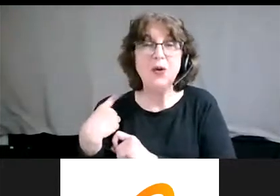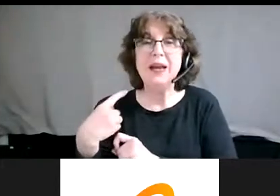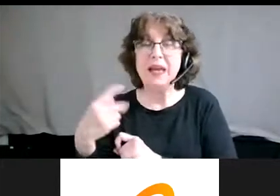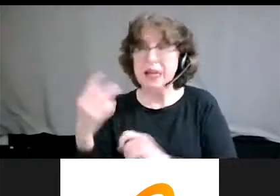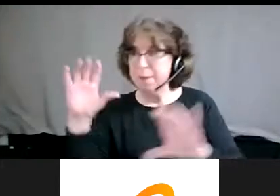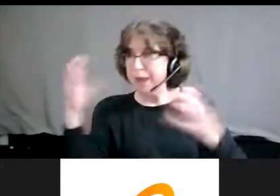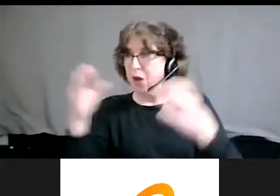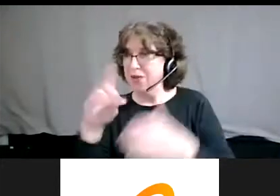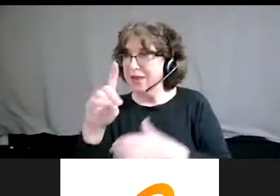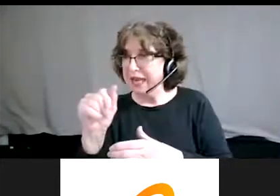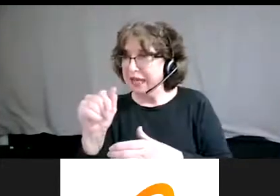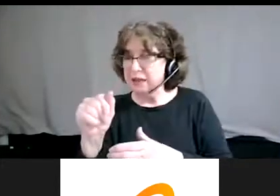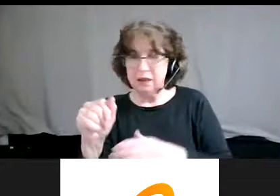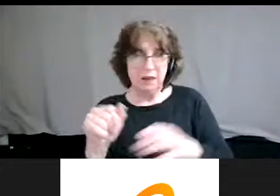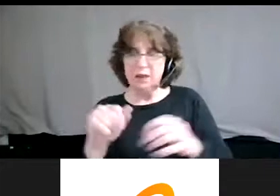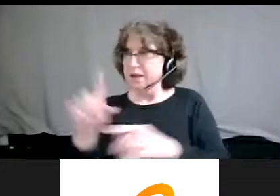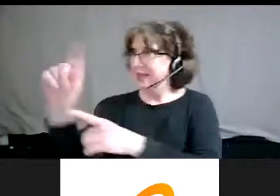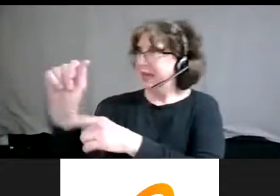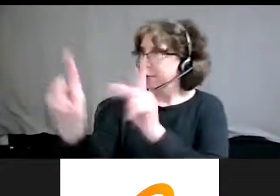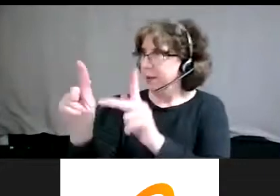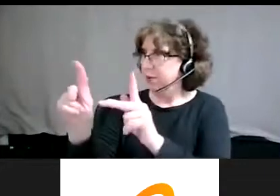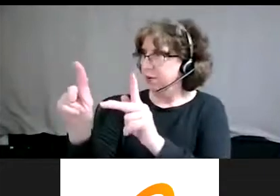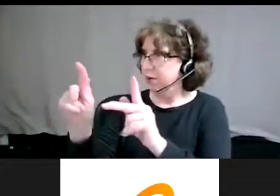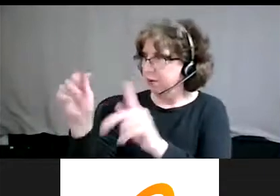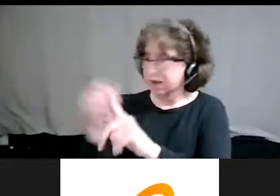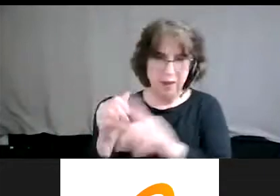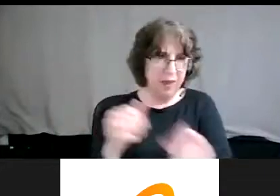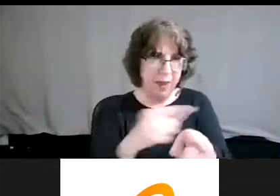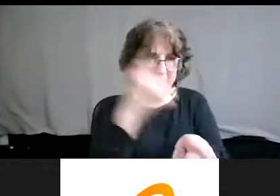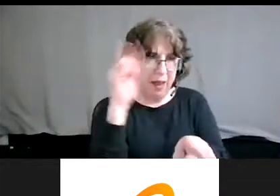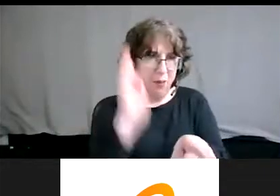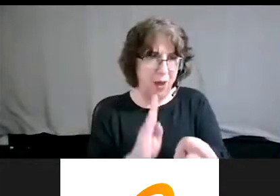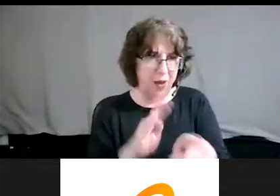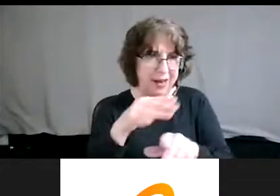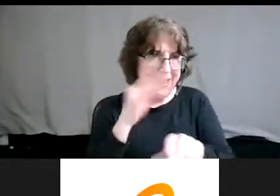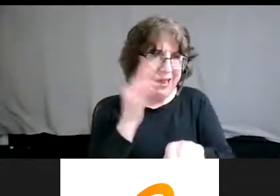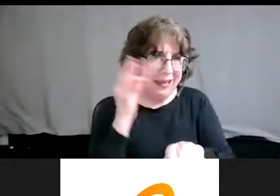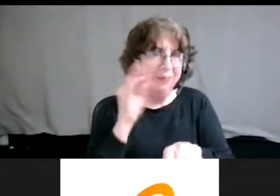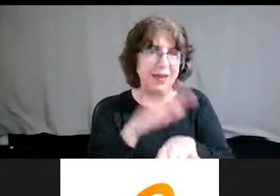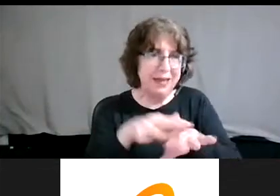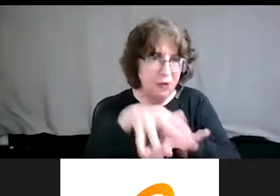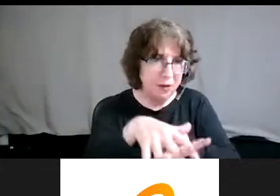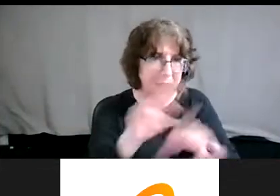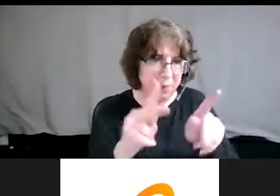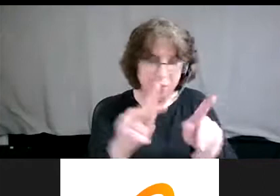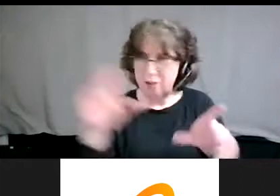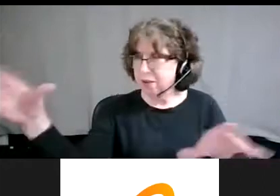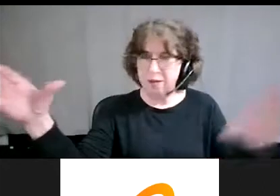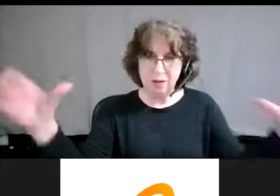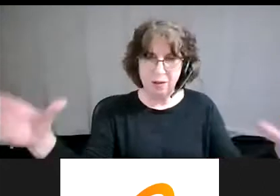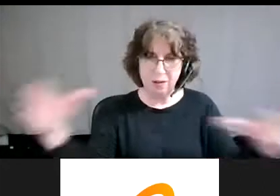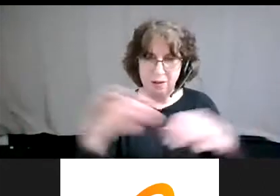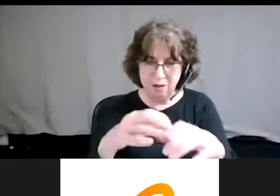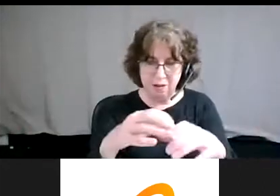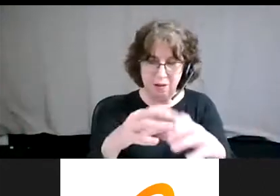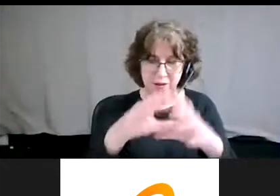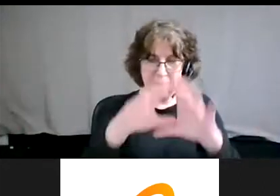disabled folks and the data we're seeing about black, brown, indigenous folks, then when you put it together, what does that mean? And